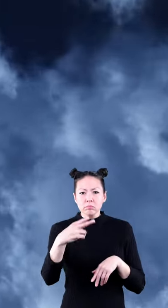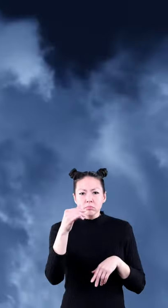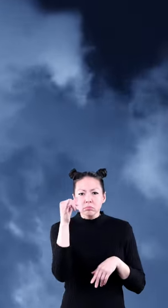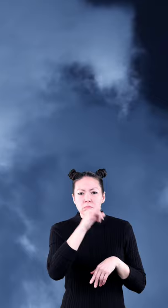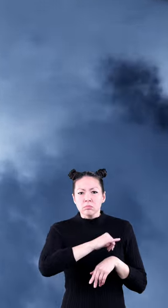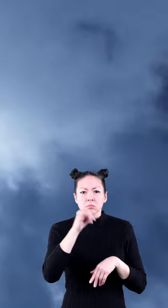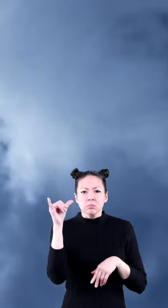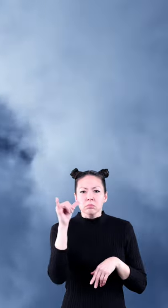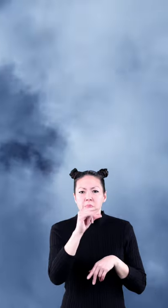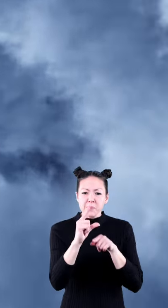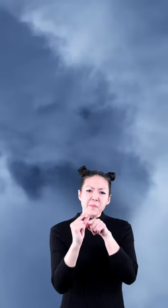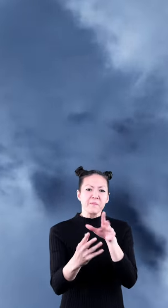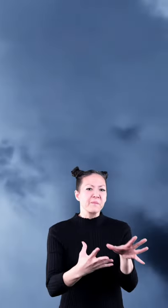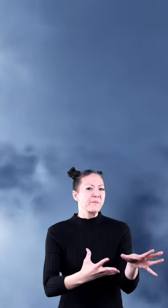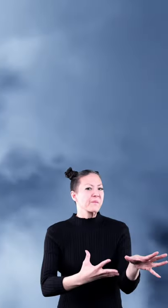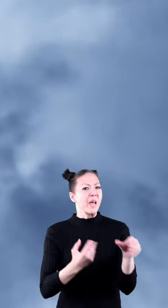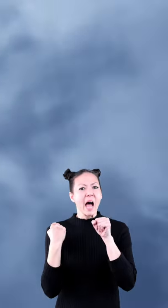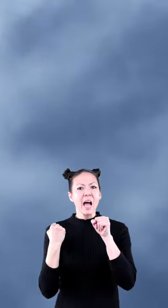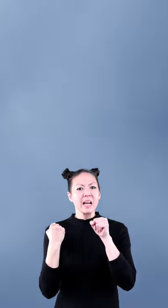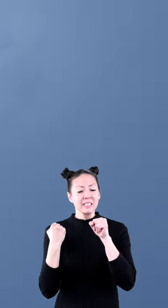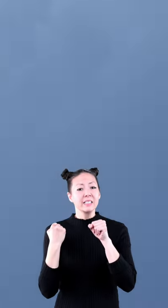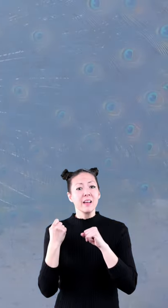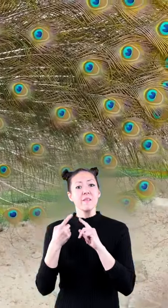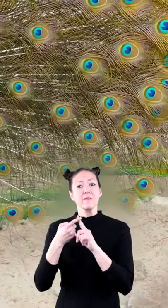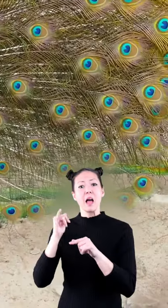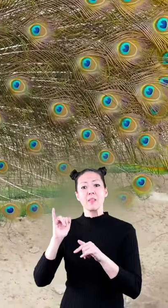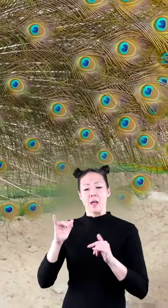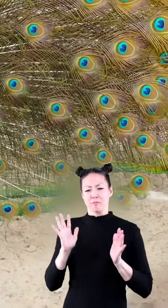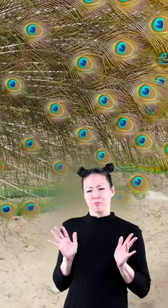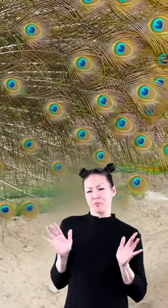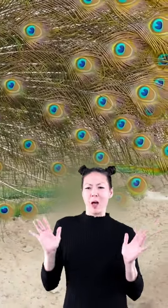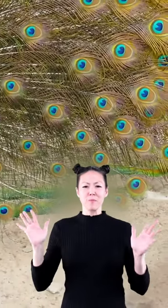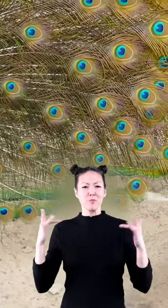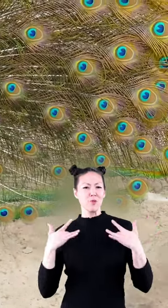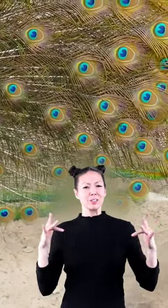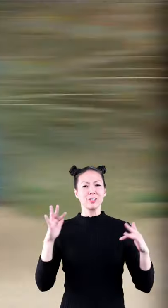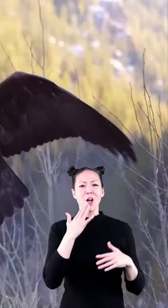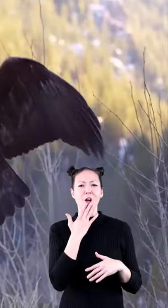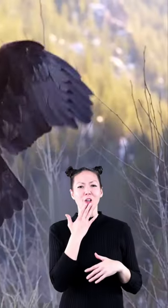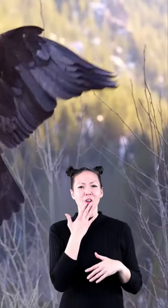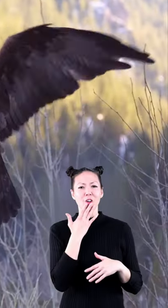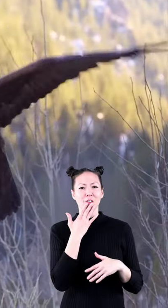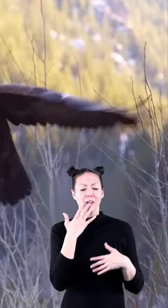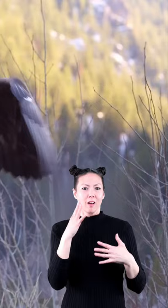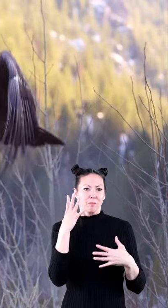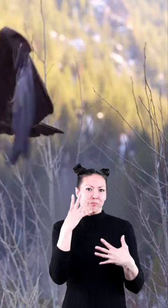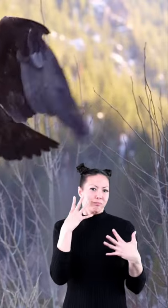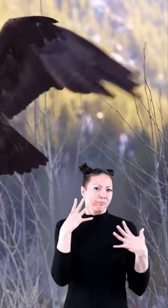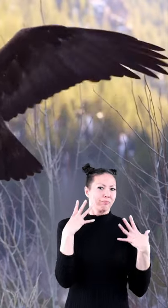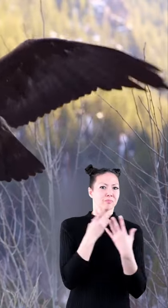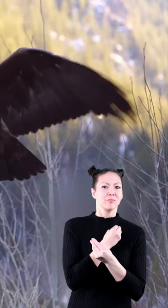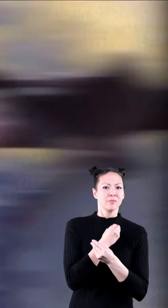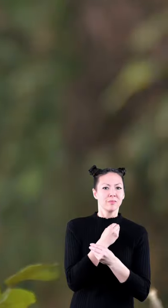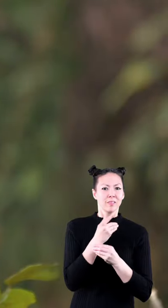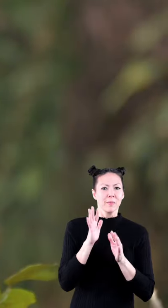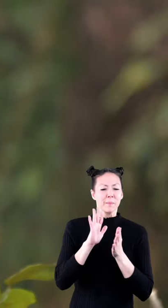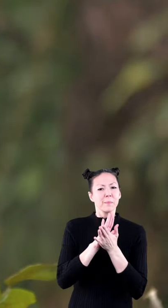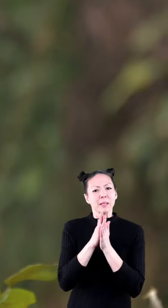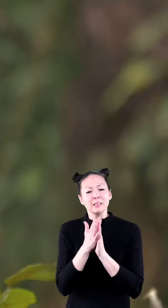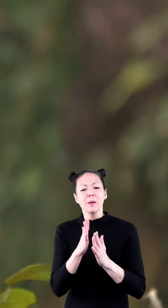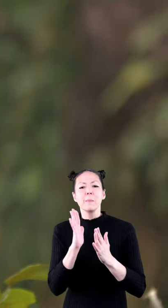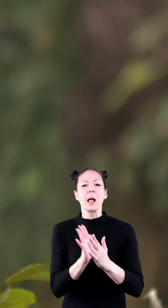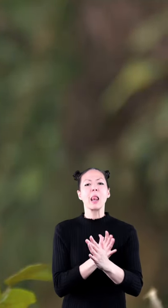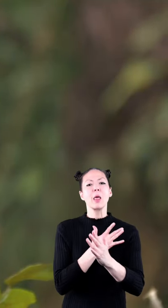miles an hour from their vibrant colors to their magnificent wingspan to the